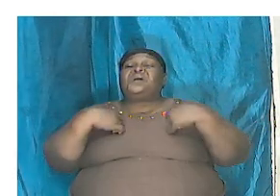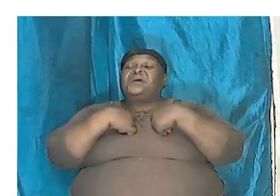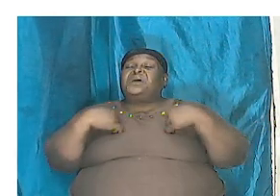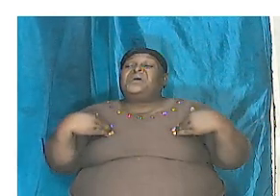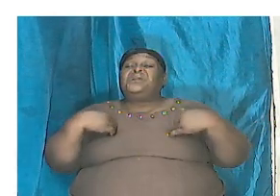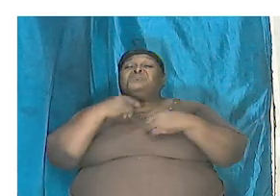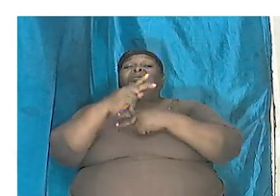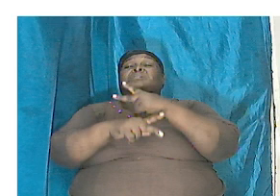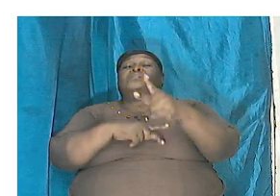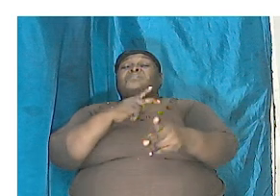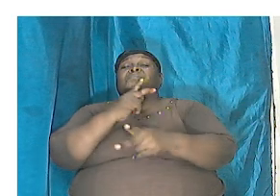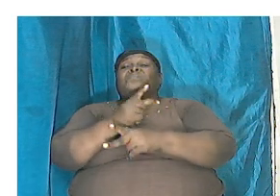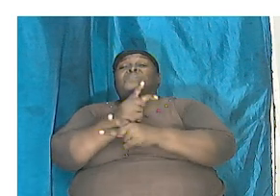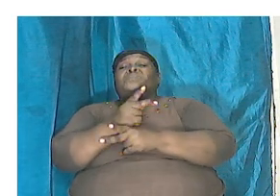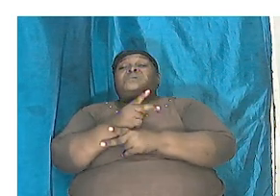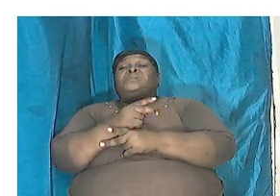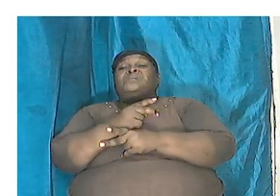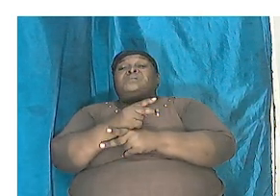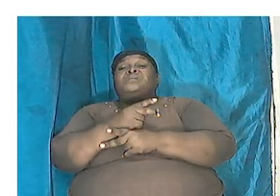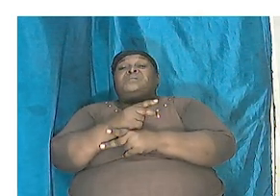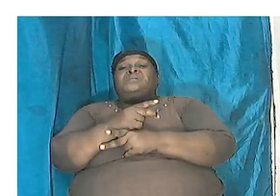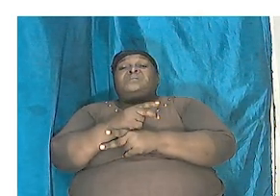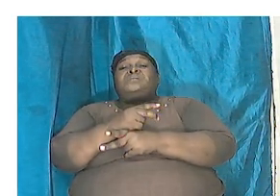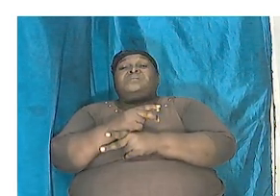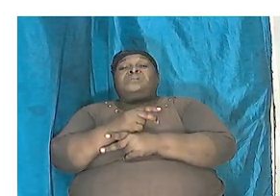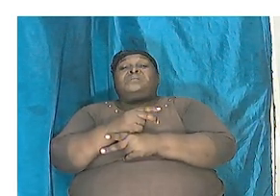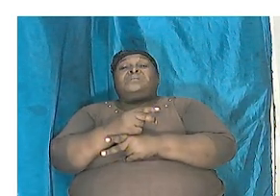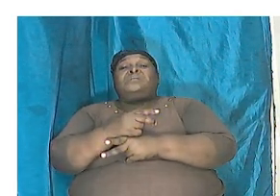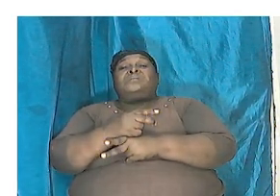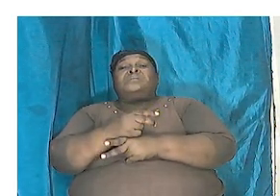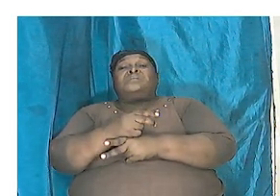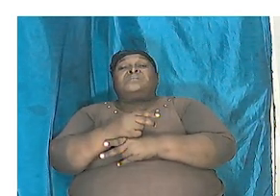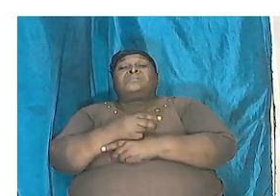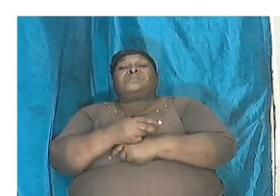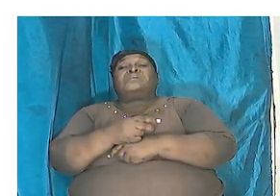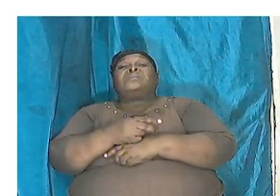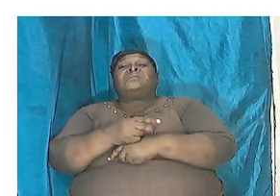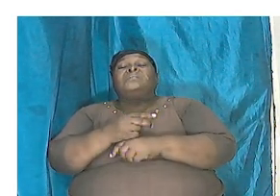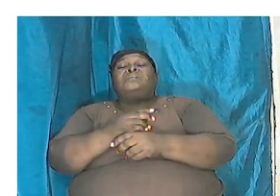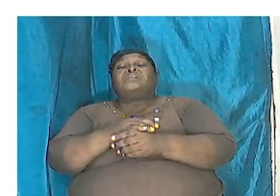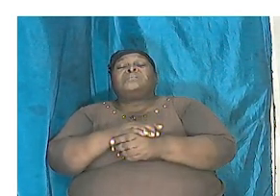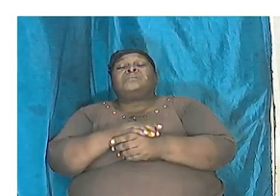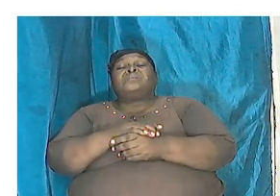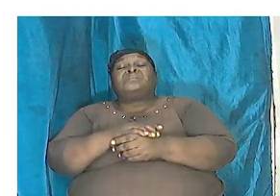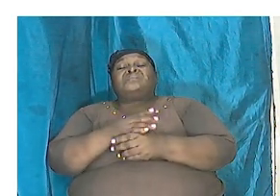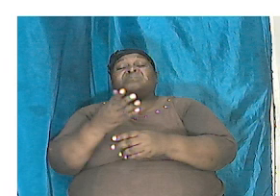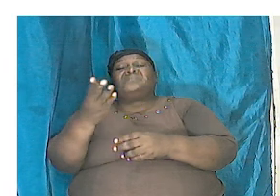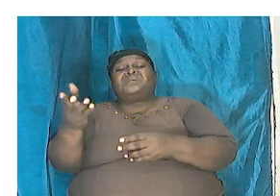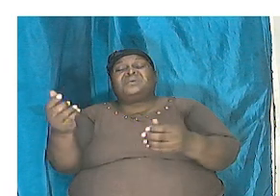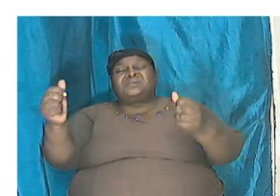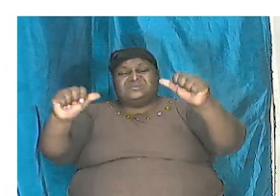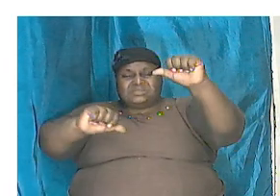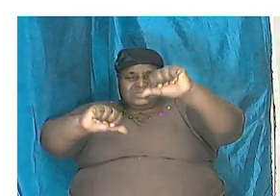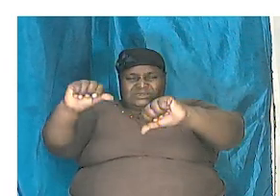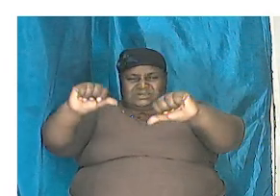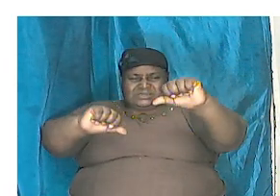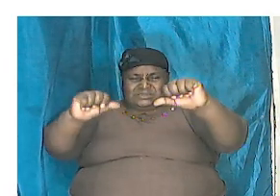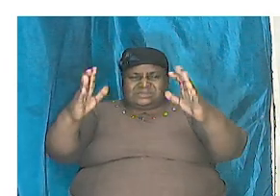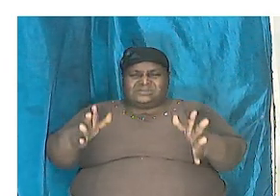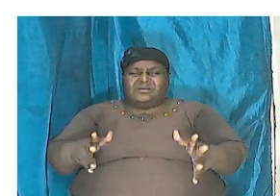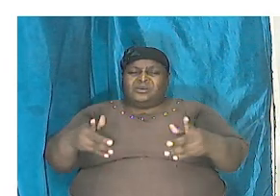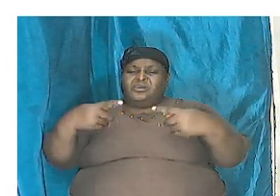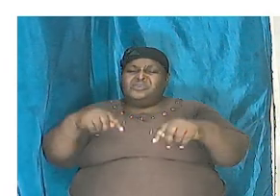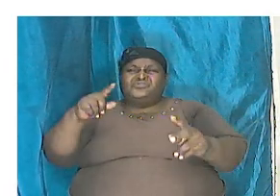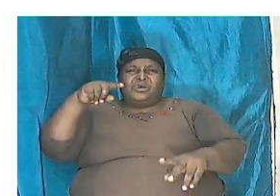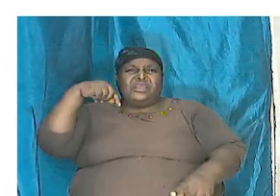one kind you can have many species and we'll come to that but I'm going to tell you that these scientists are trying to get to us and I want